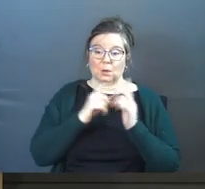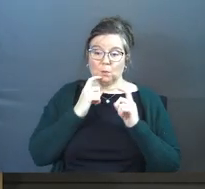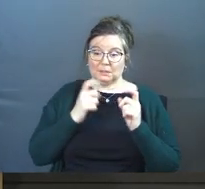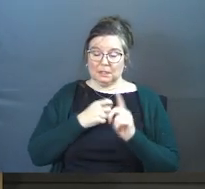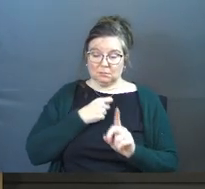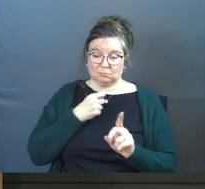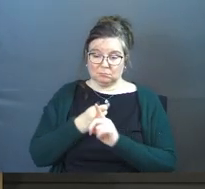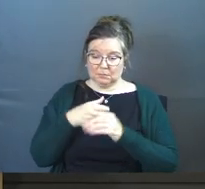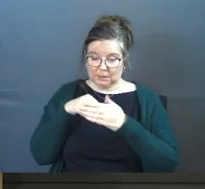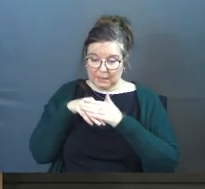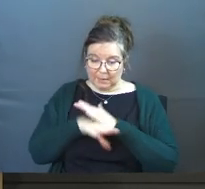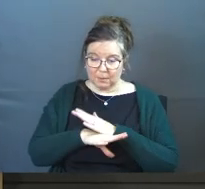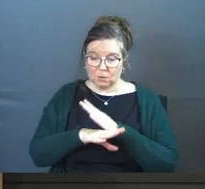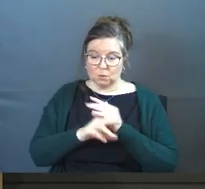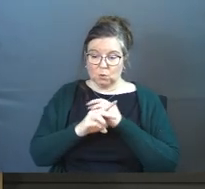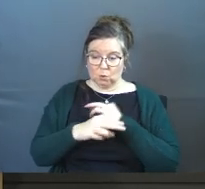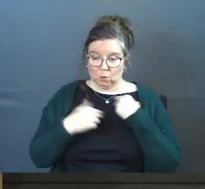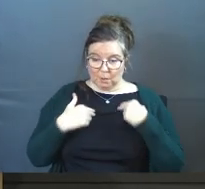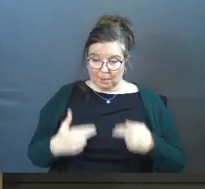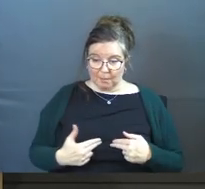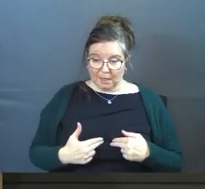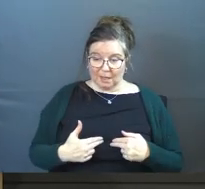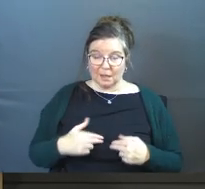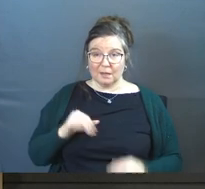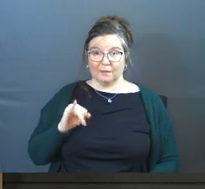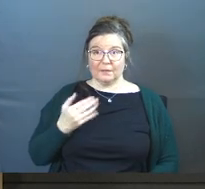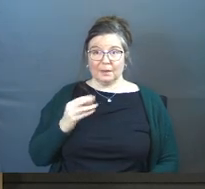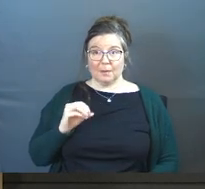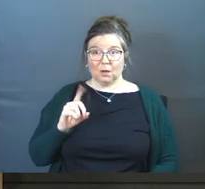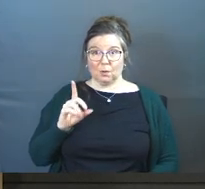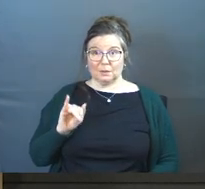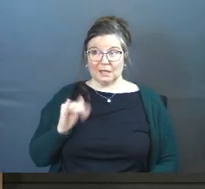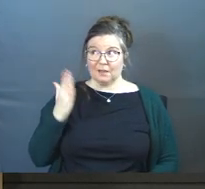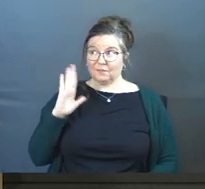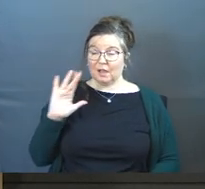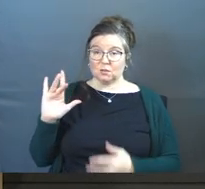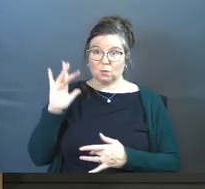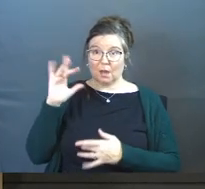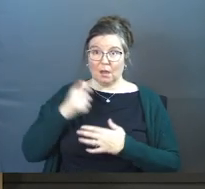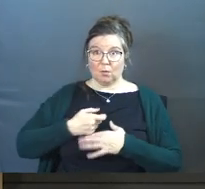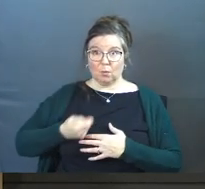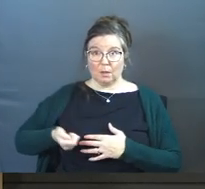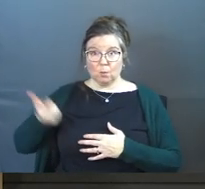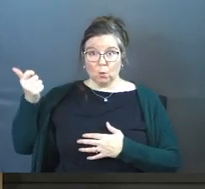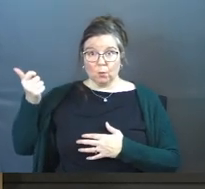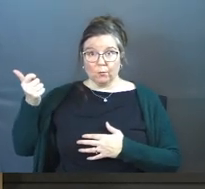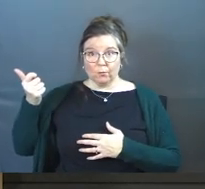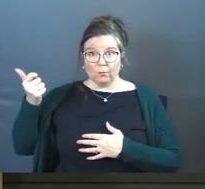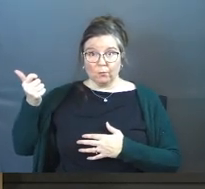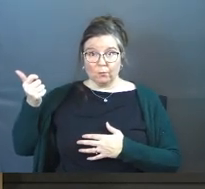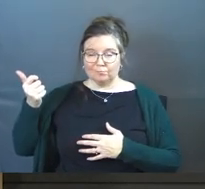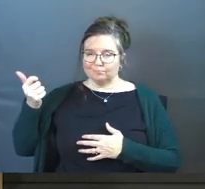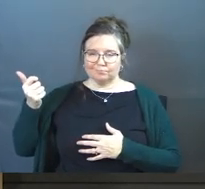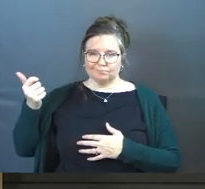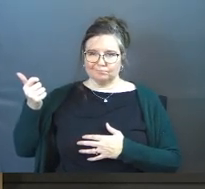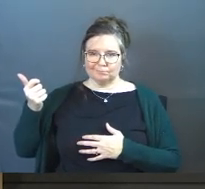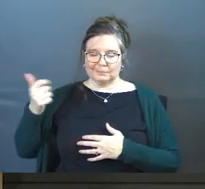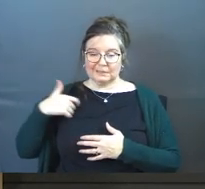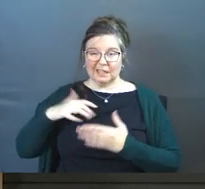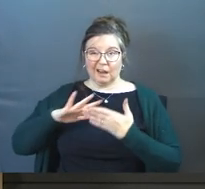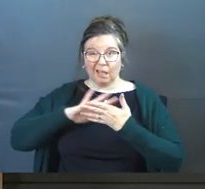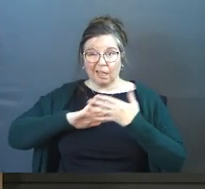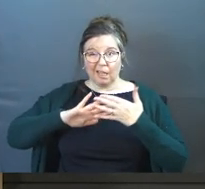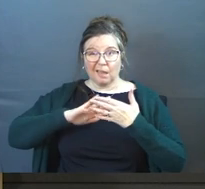humanity, did that remove the Imago Dei from us? Did it taint the Imago Dei in us?